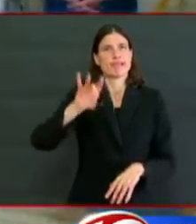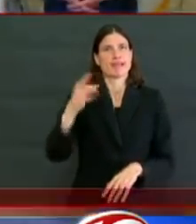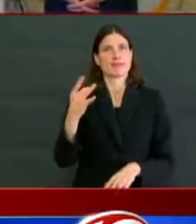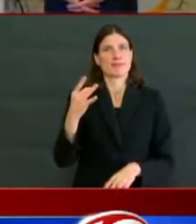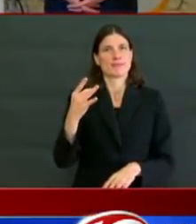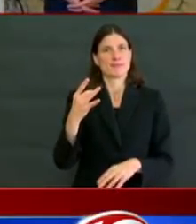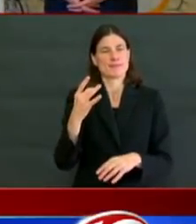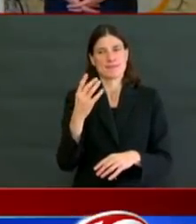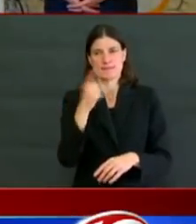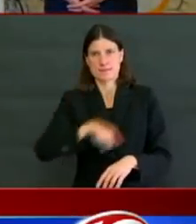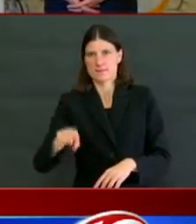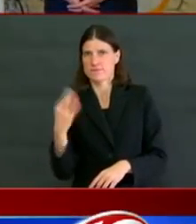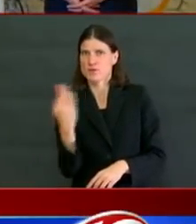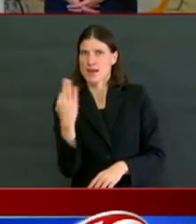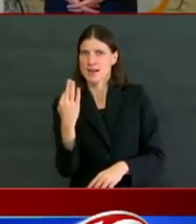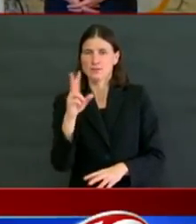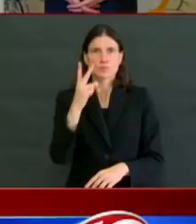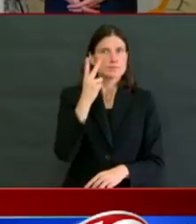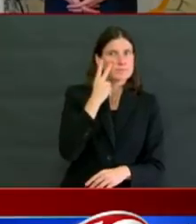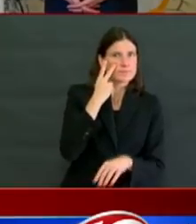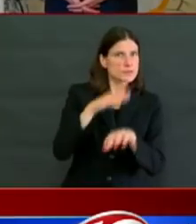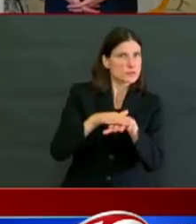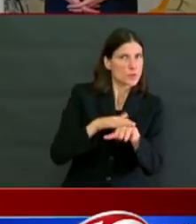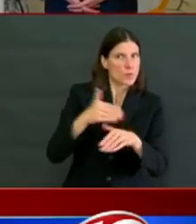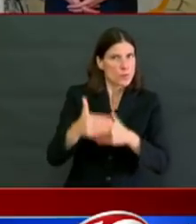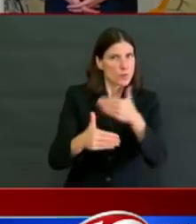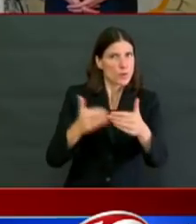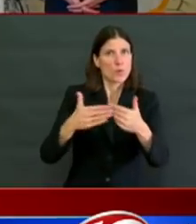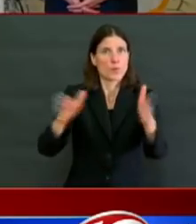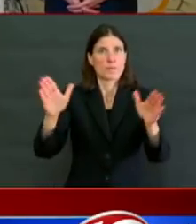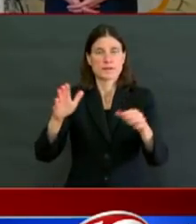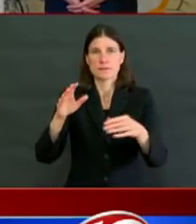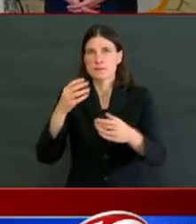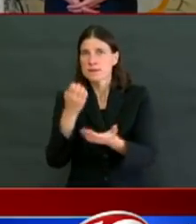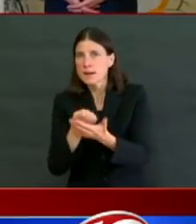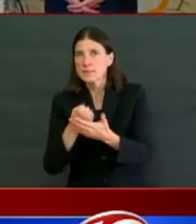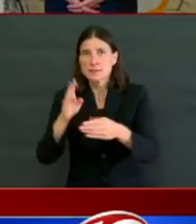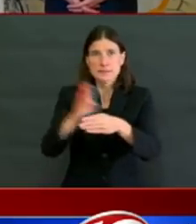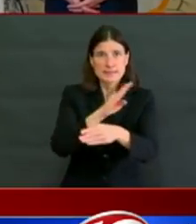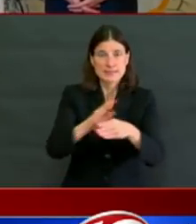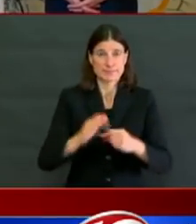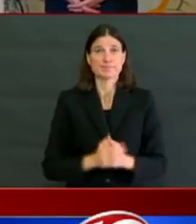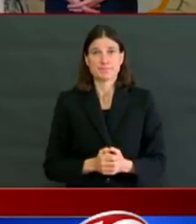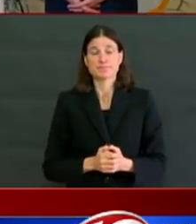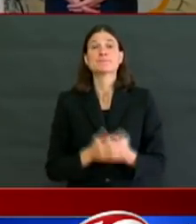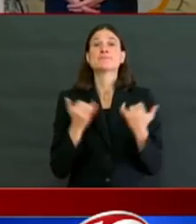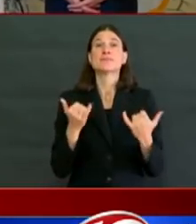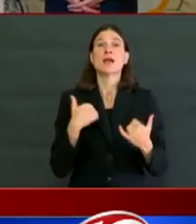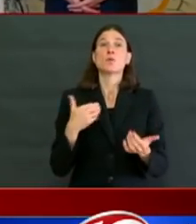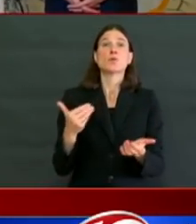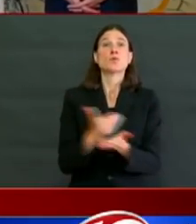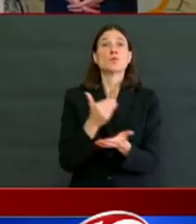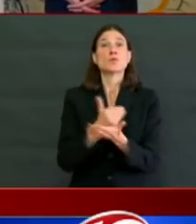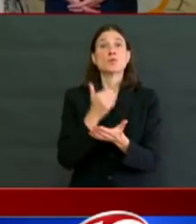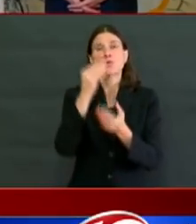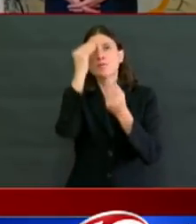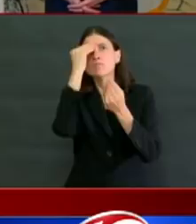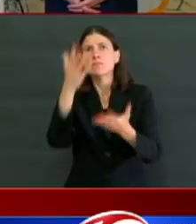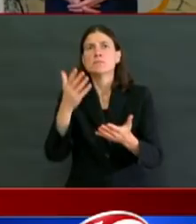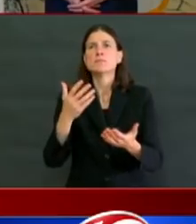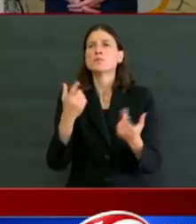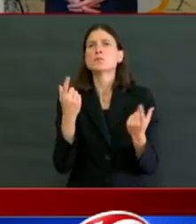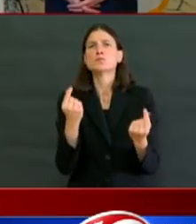To that point, I'd like to make some announcements now that I hope provide you with a glimmer of hope of where we're going.